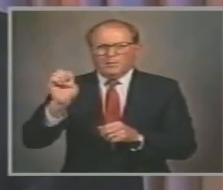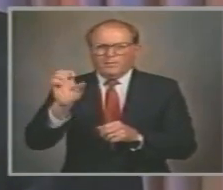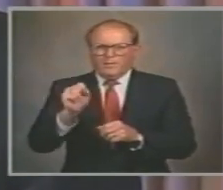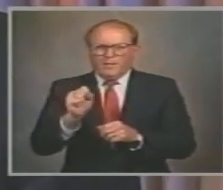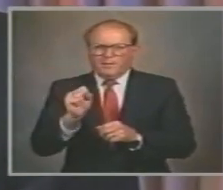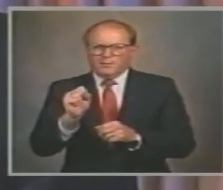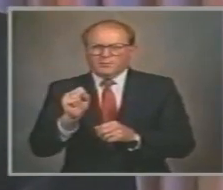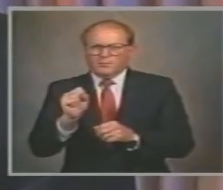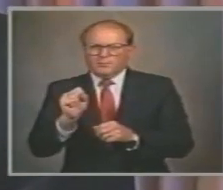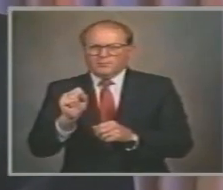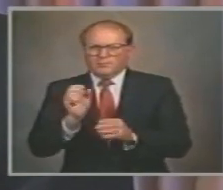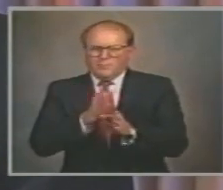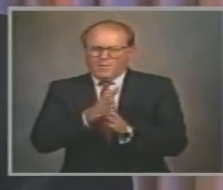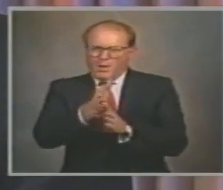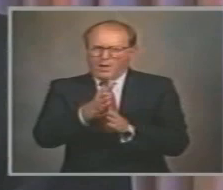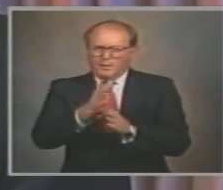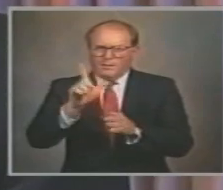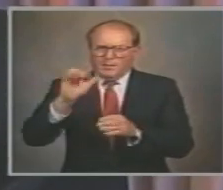The lines